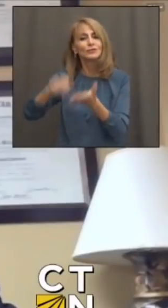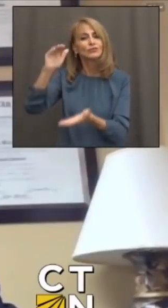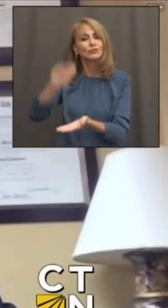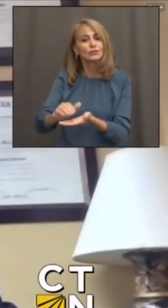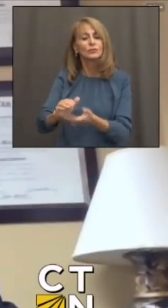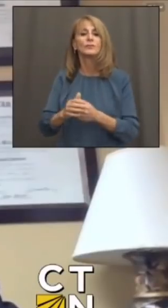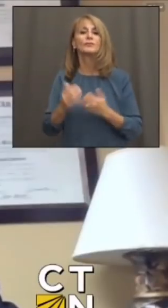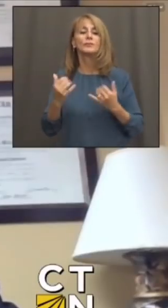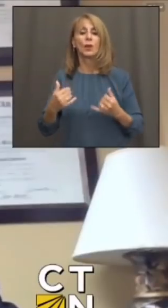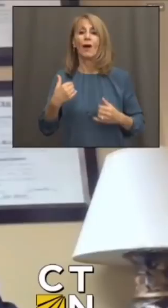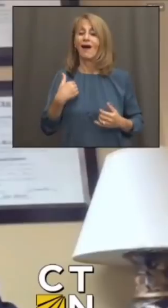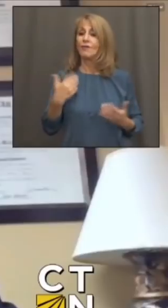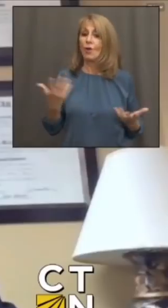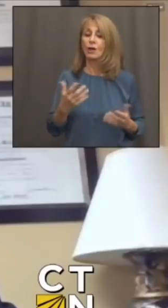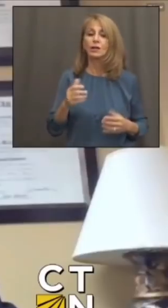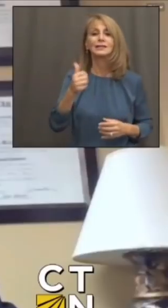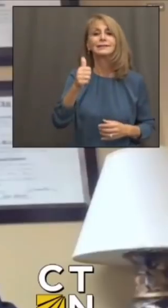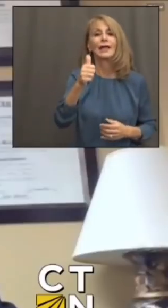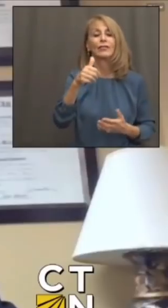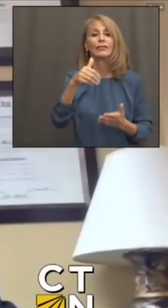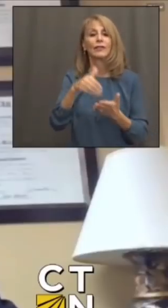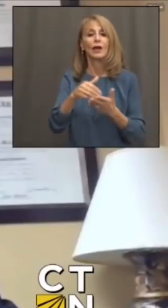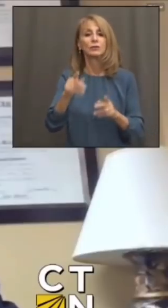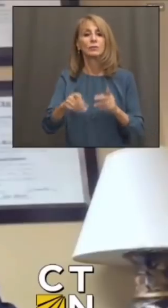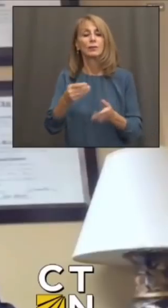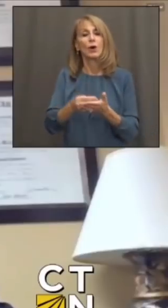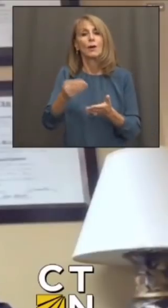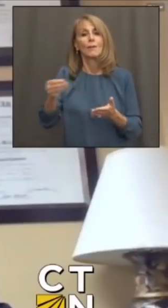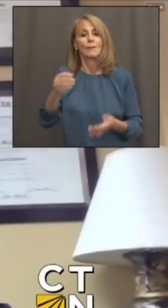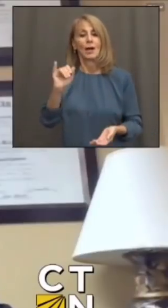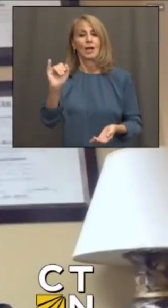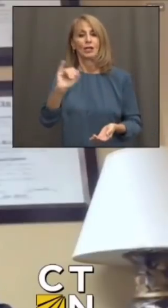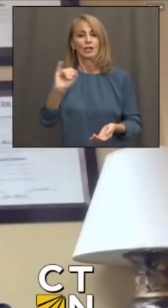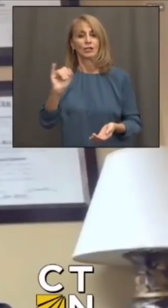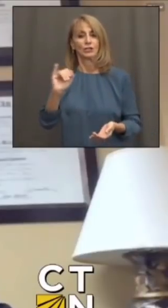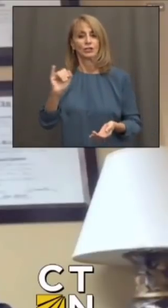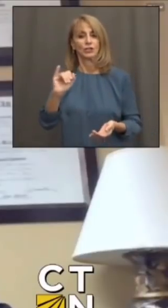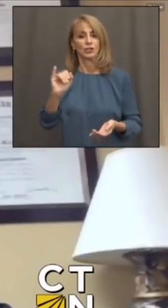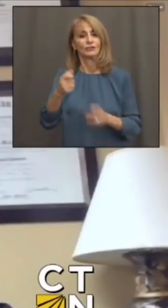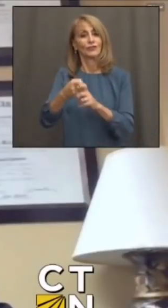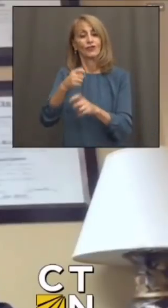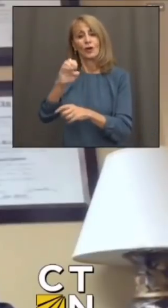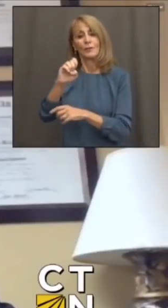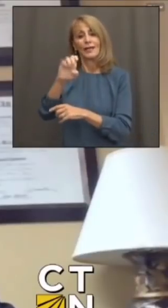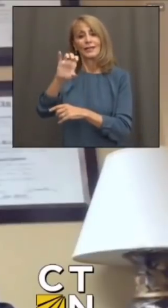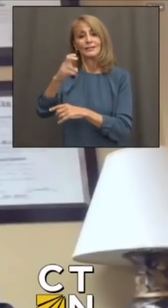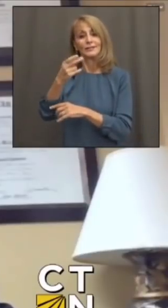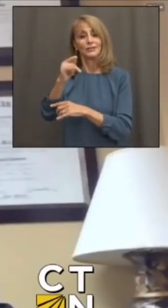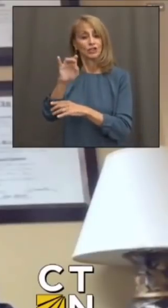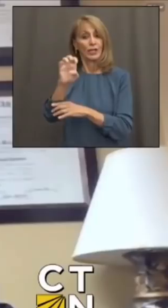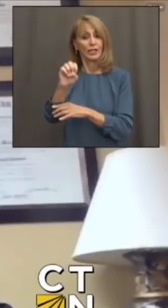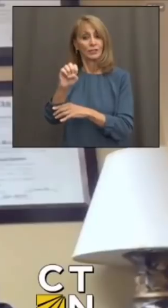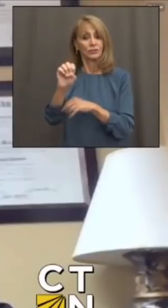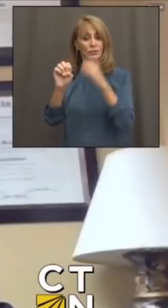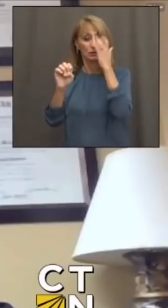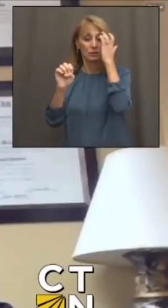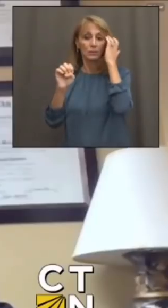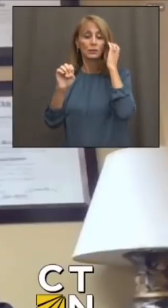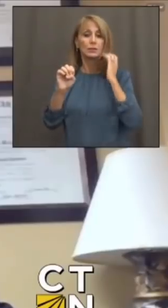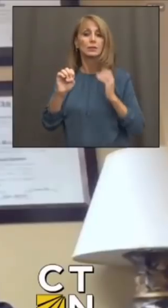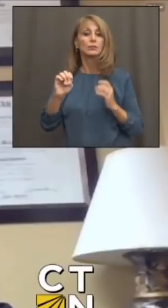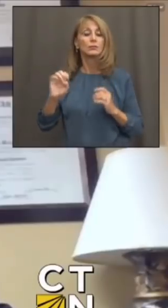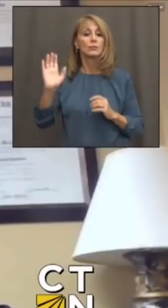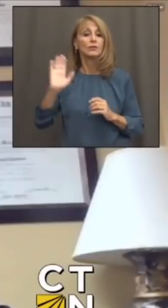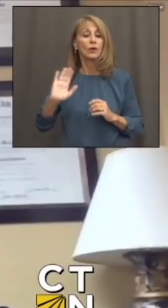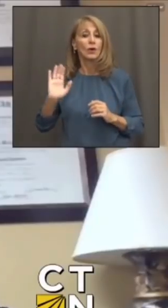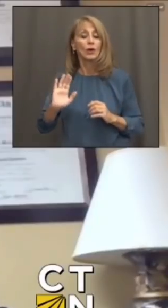,000 individuals who purchase insurance off-exchange because they were not, as Laura indicated